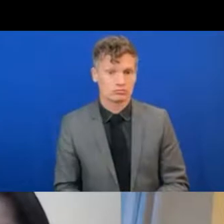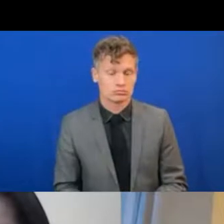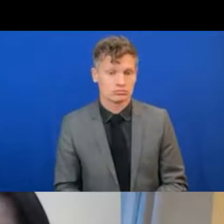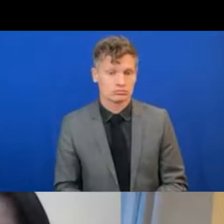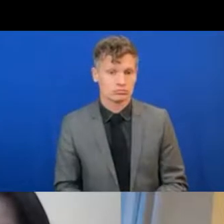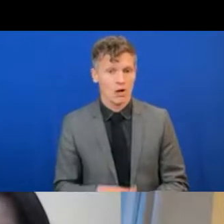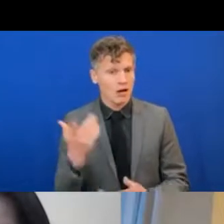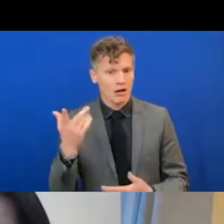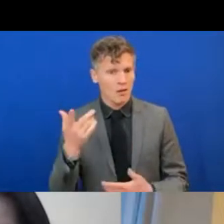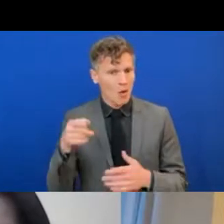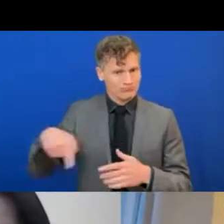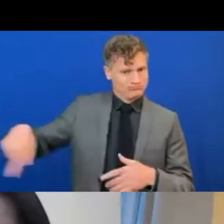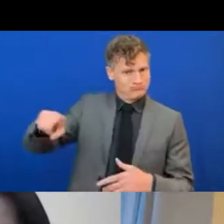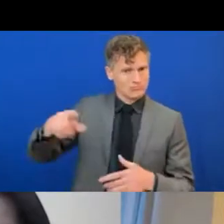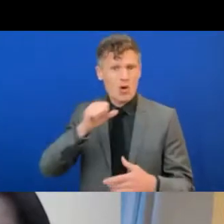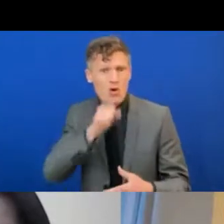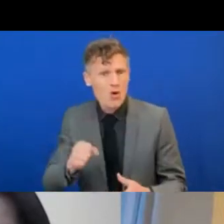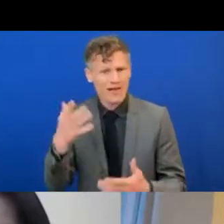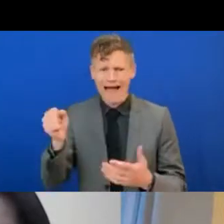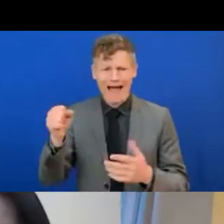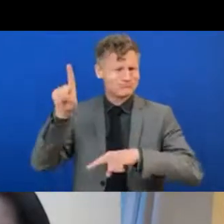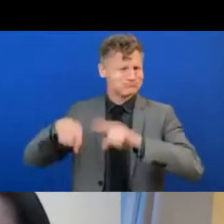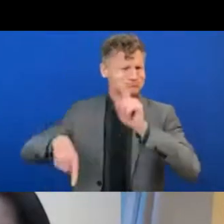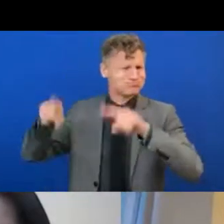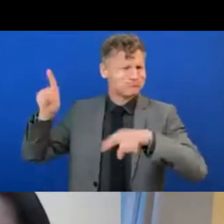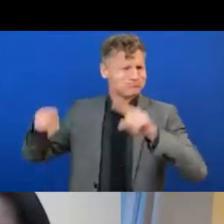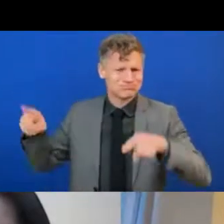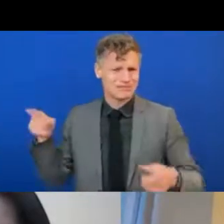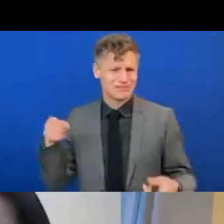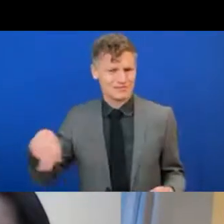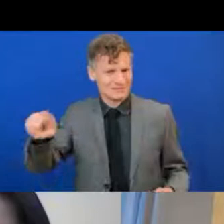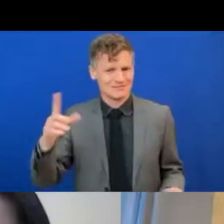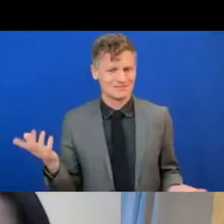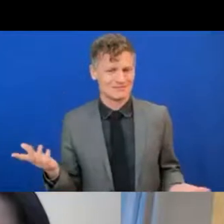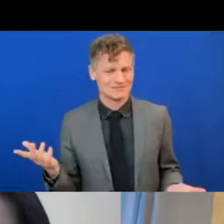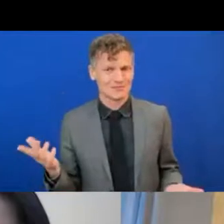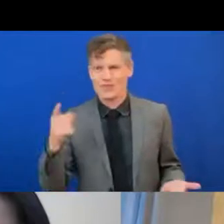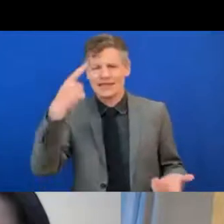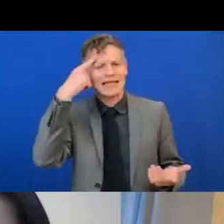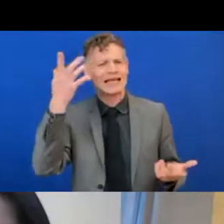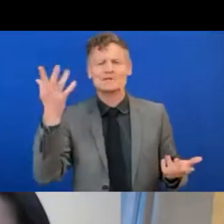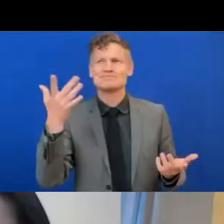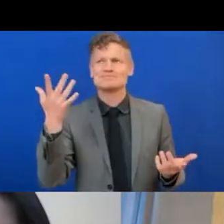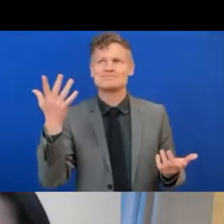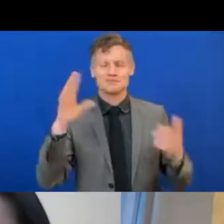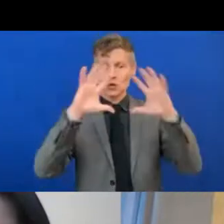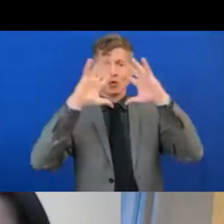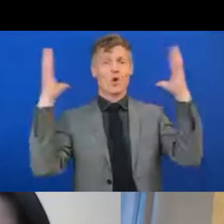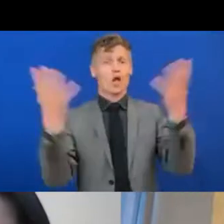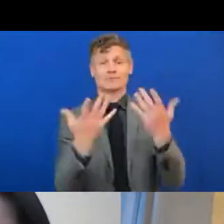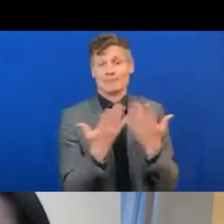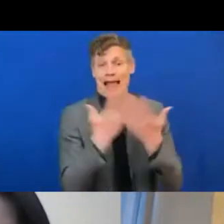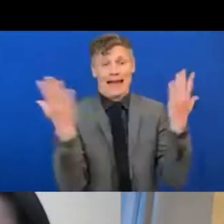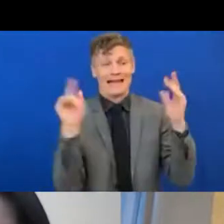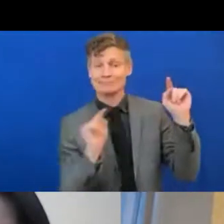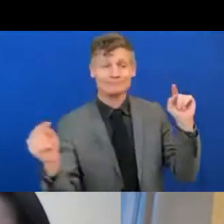And if you think about certainly in many societies around the world, Japan is a good example.